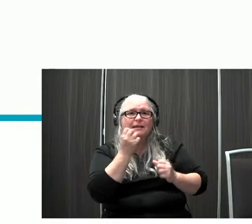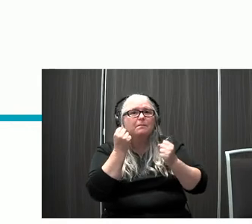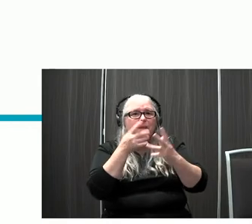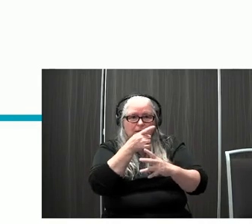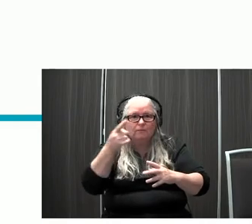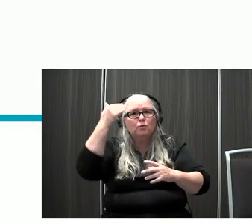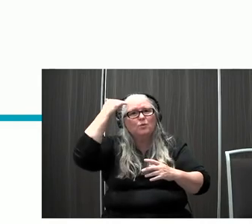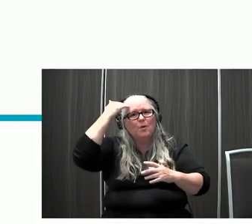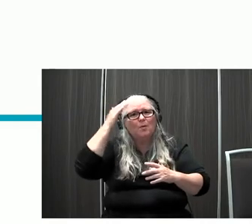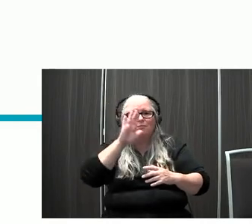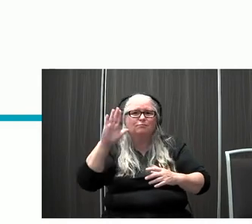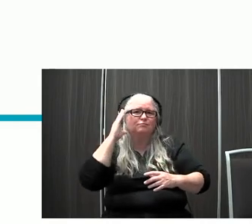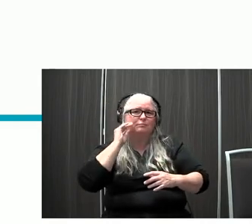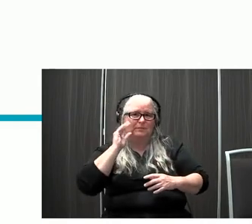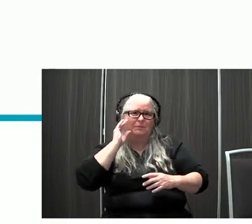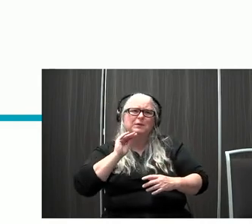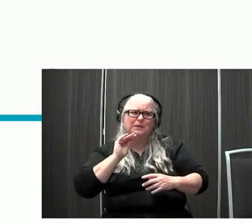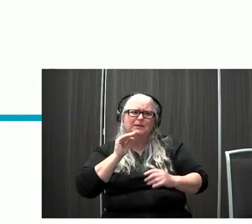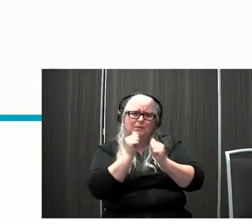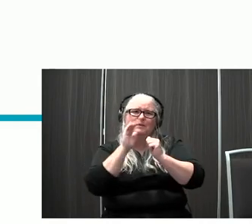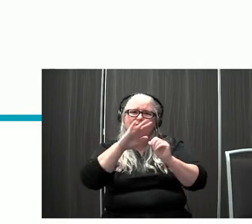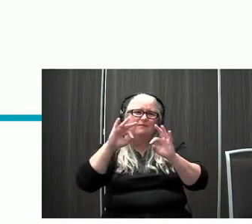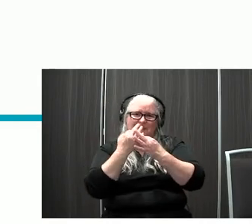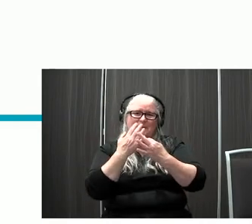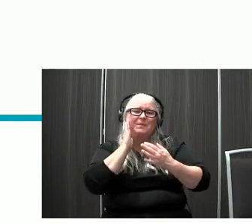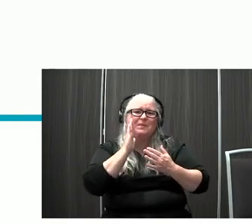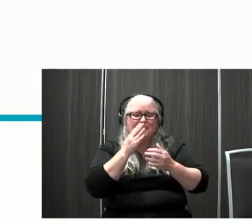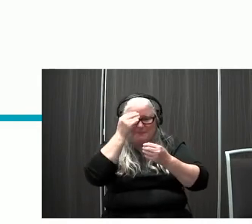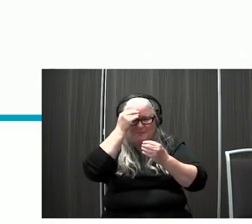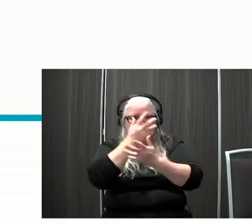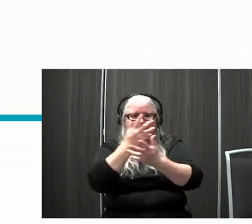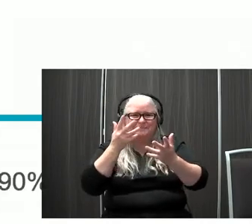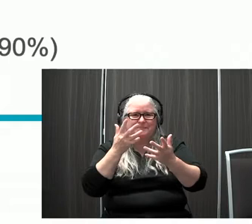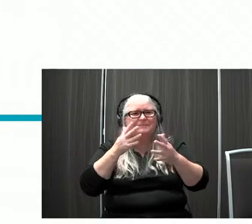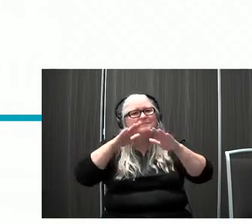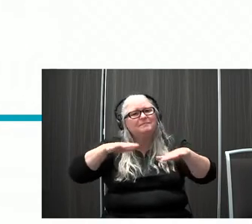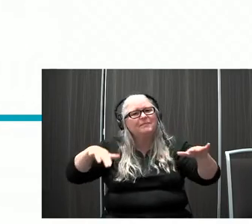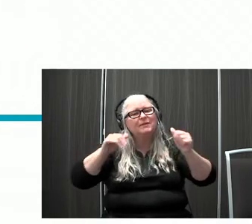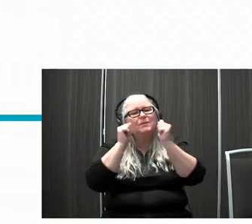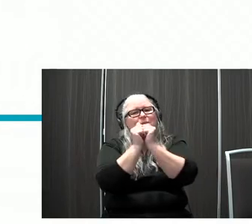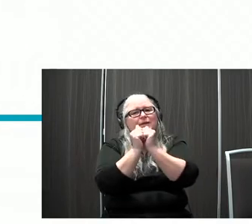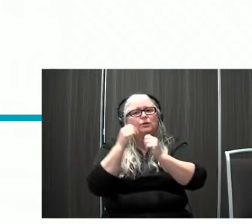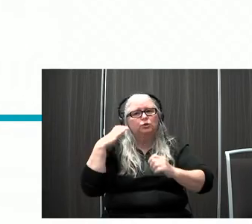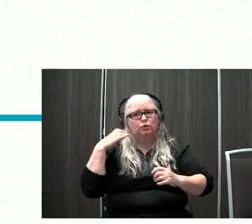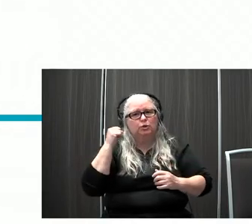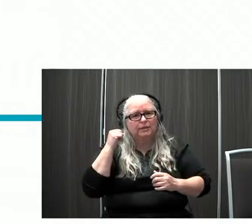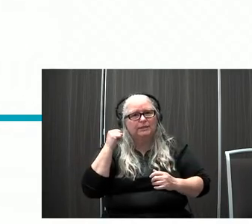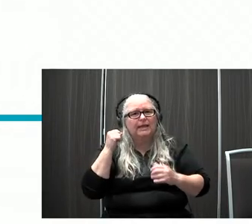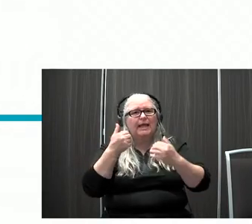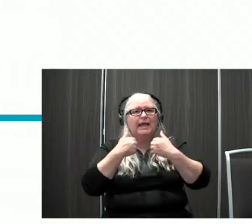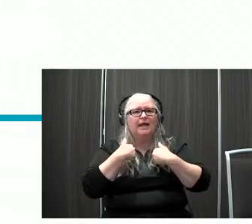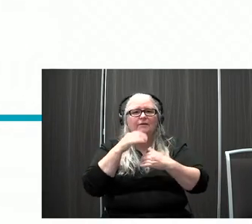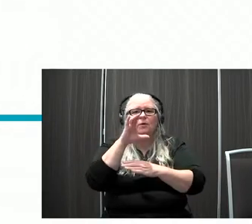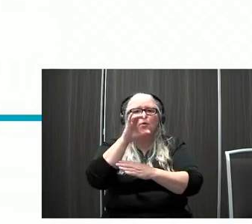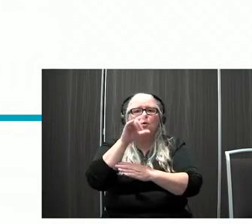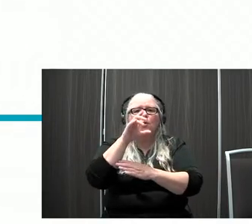experience, and so I'm just going to share with you all the possibilities here. So children with CHARGE often experience coloboma of the eyes,